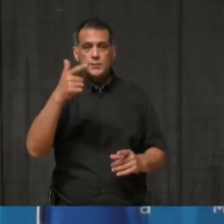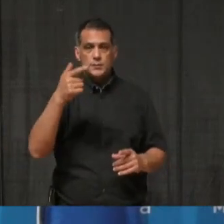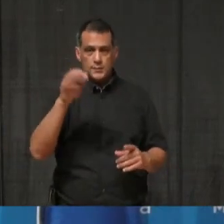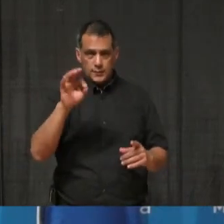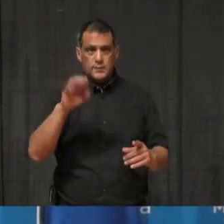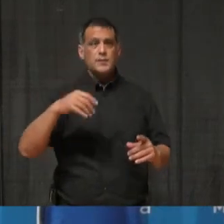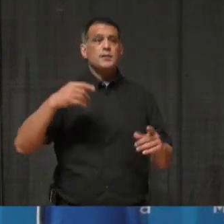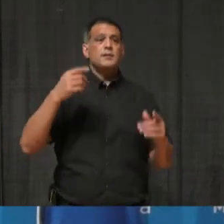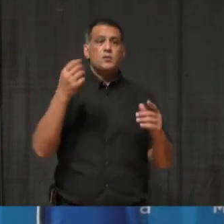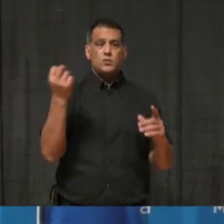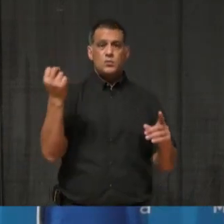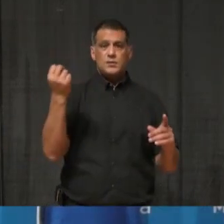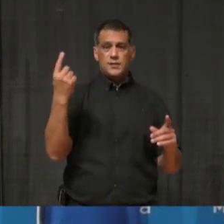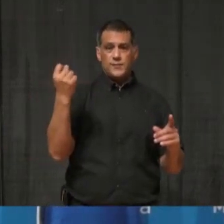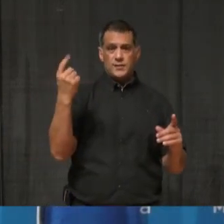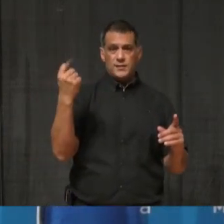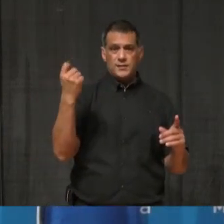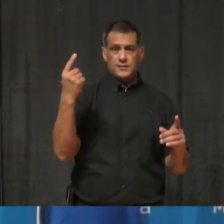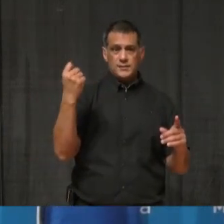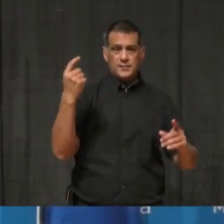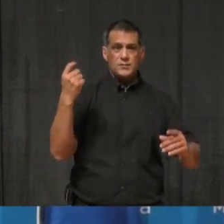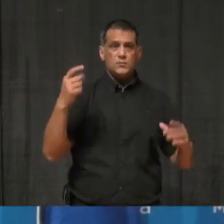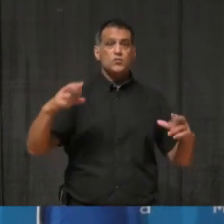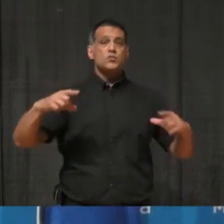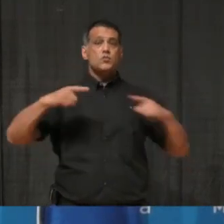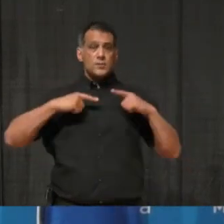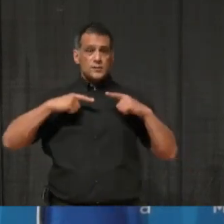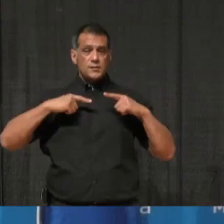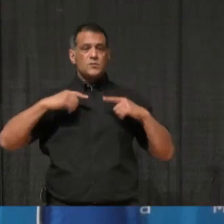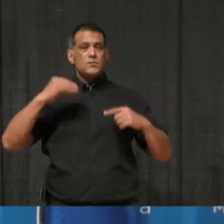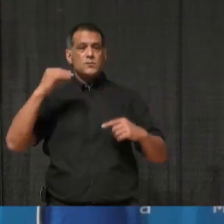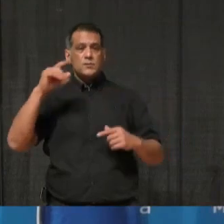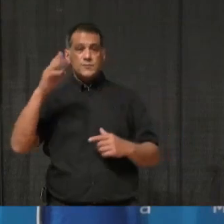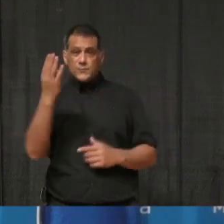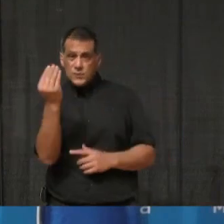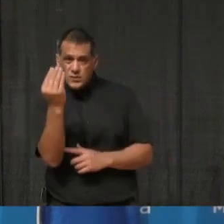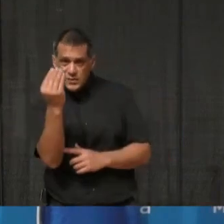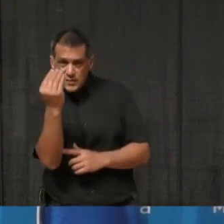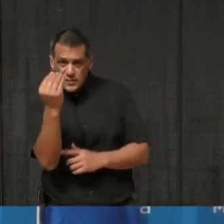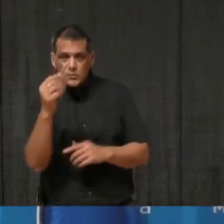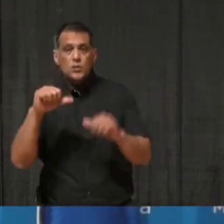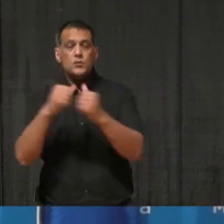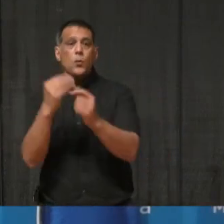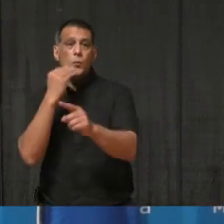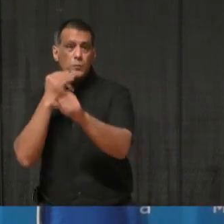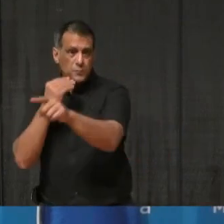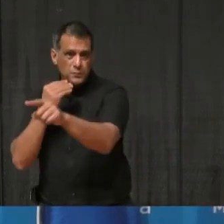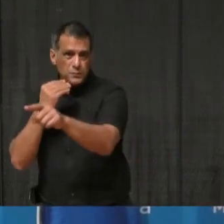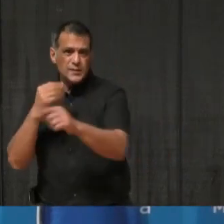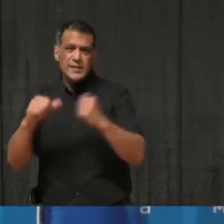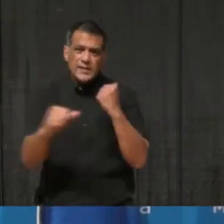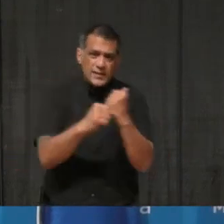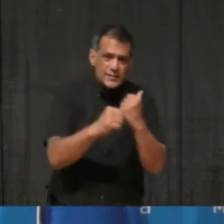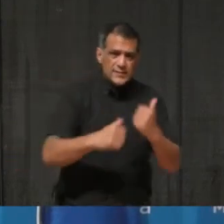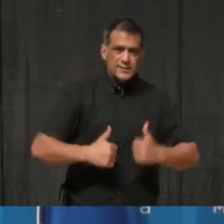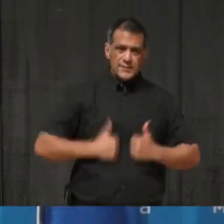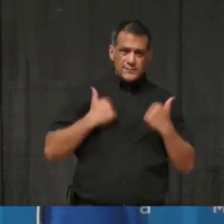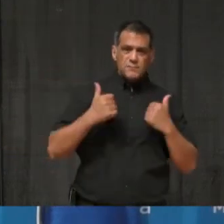homes and 14 group homes or assisted living facilities that are in active outbreak.